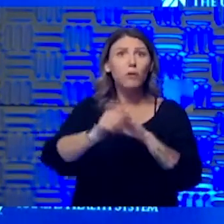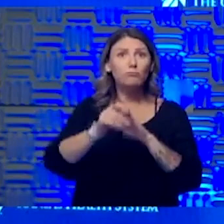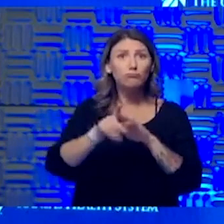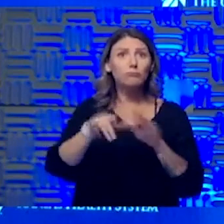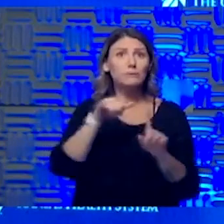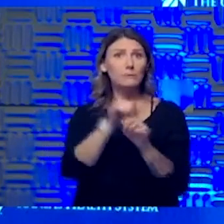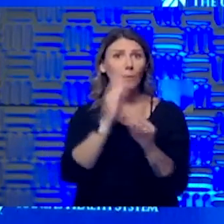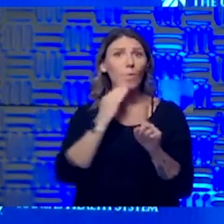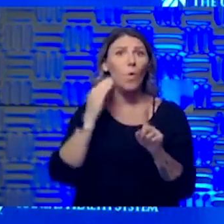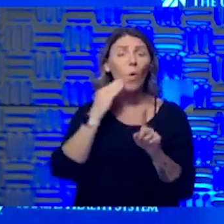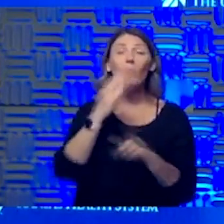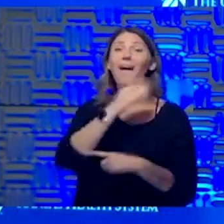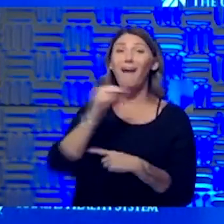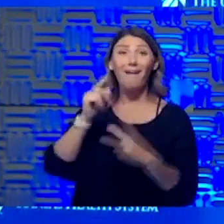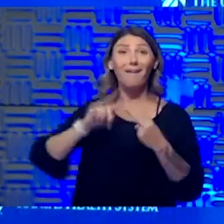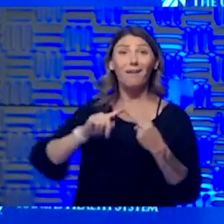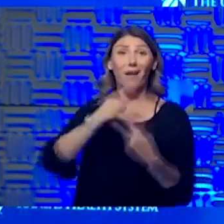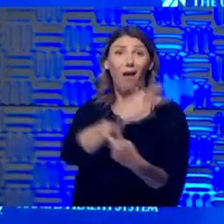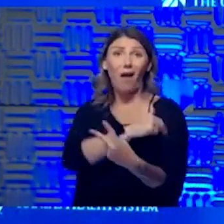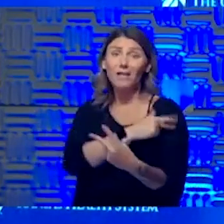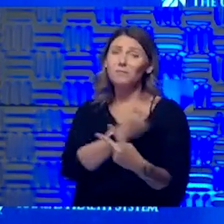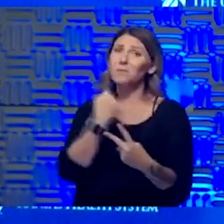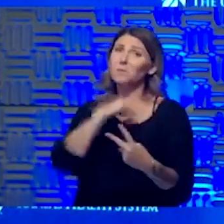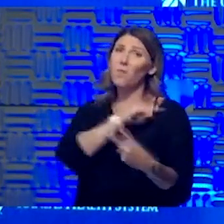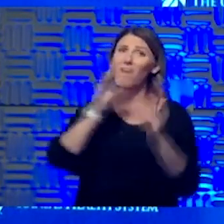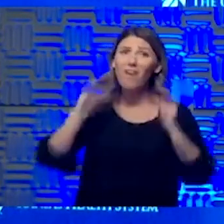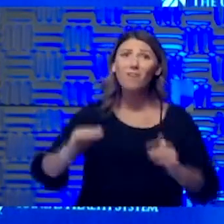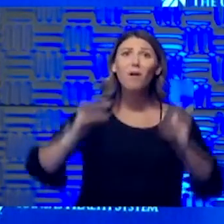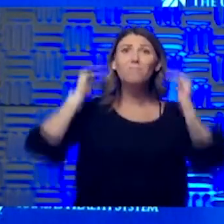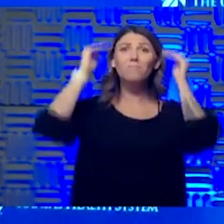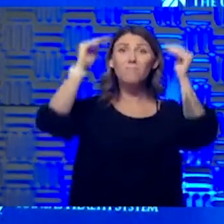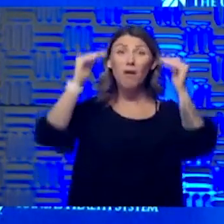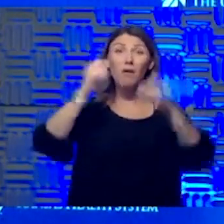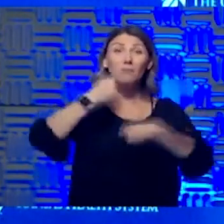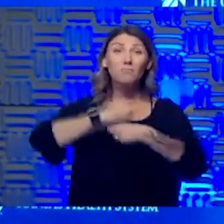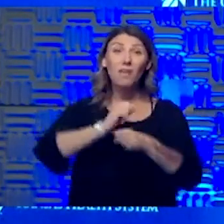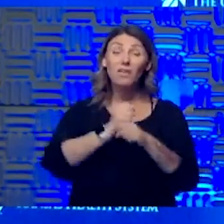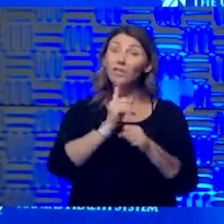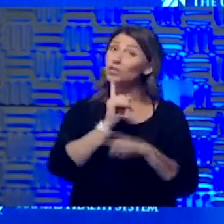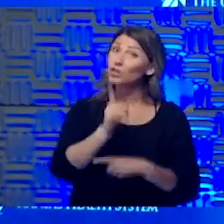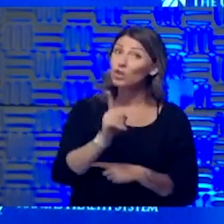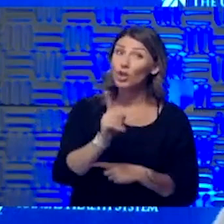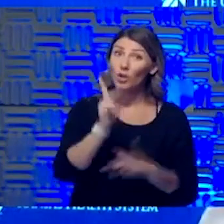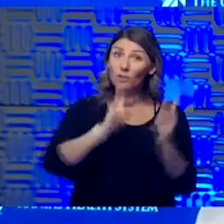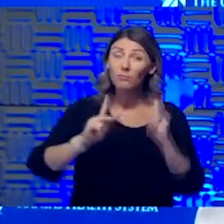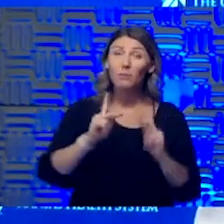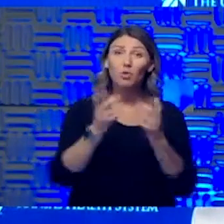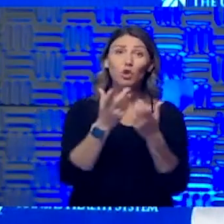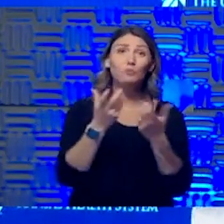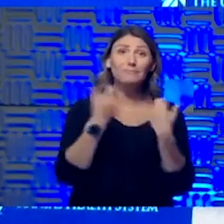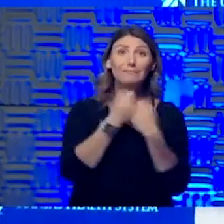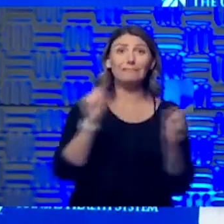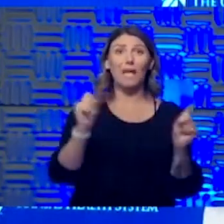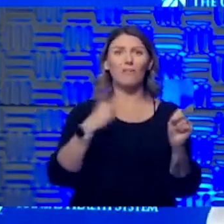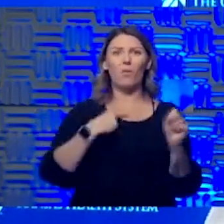hospitals, because we have gone to such extremes to be sure that people are safe. I want to point out something Dana said earlier that we've talked a little bit